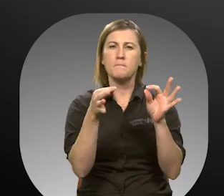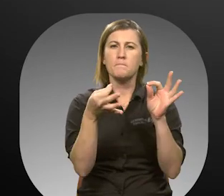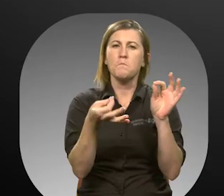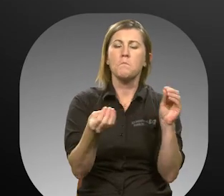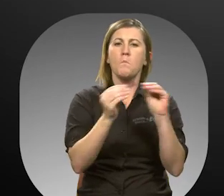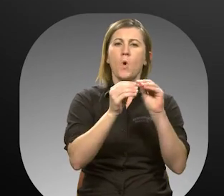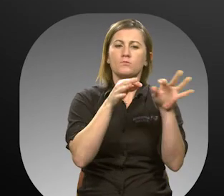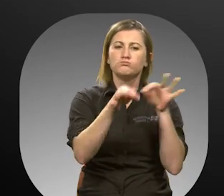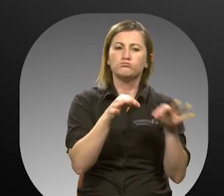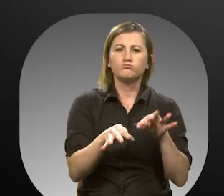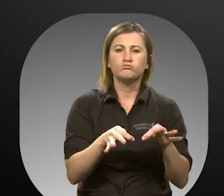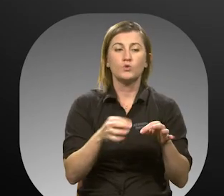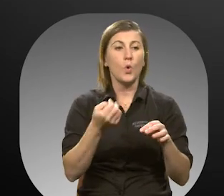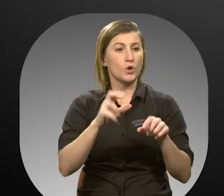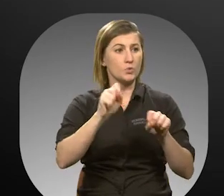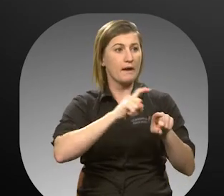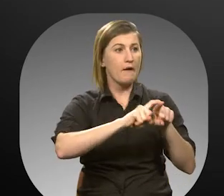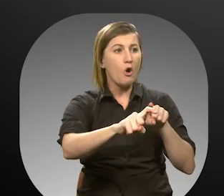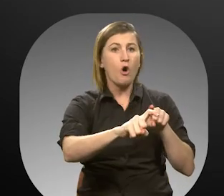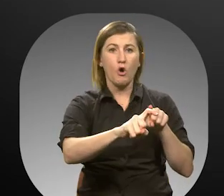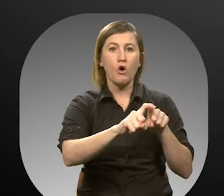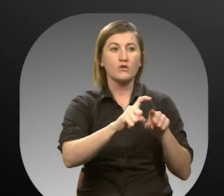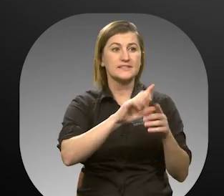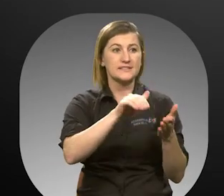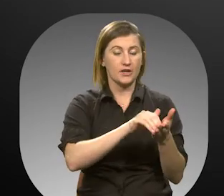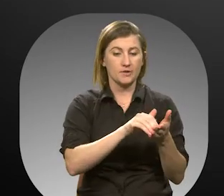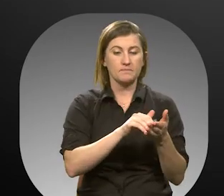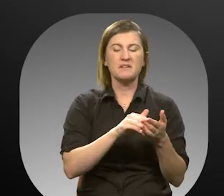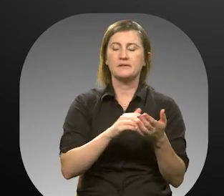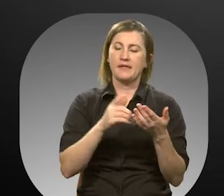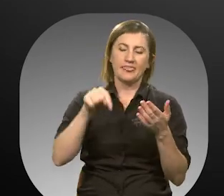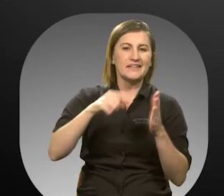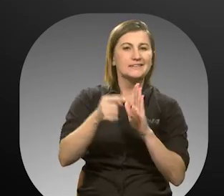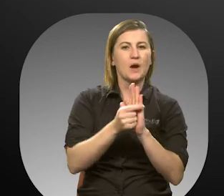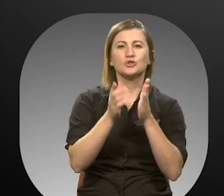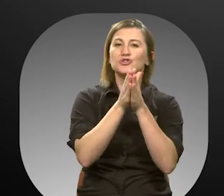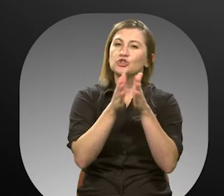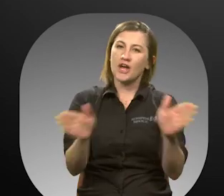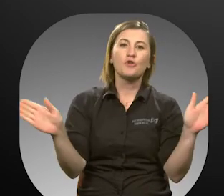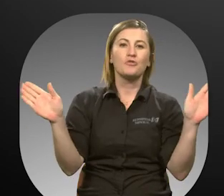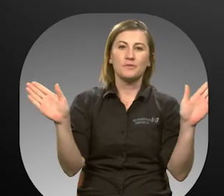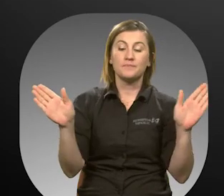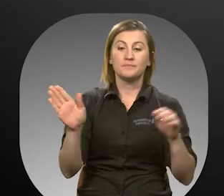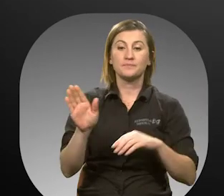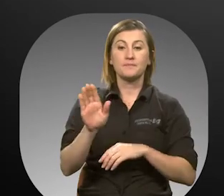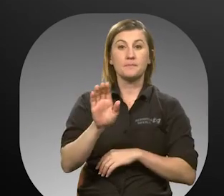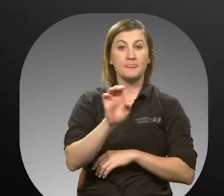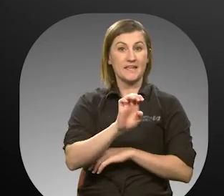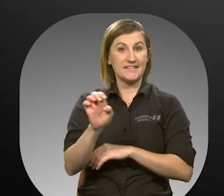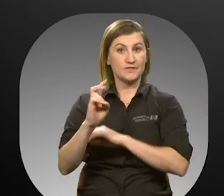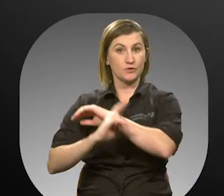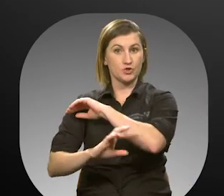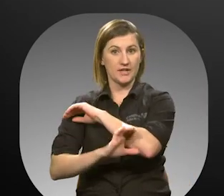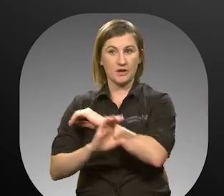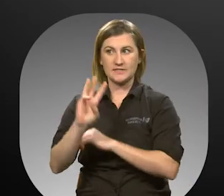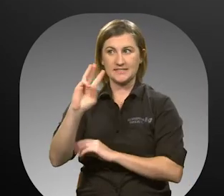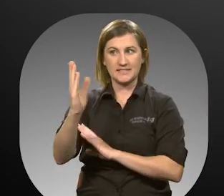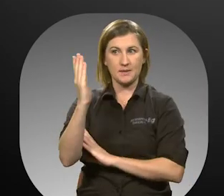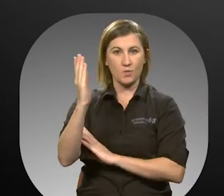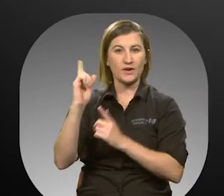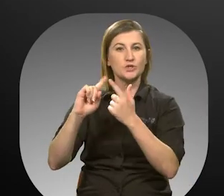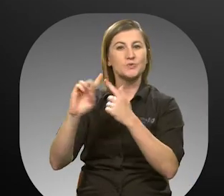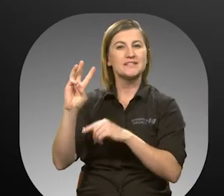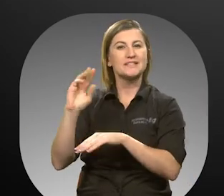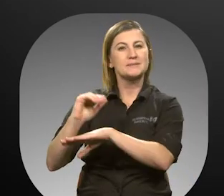in your area or call our call center. The following hours are a general guide. East Volusia. 6 a.m.